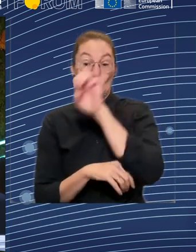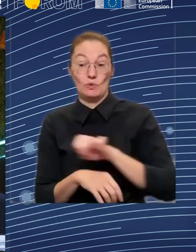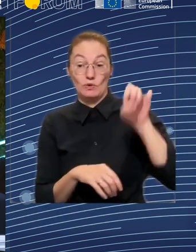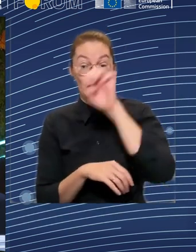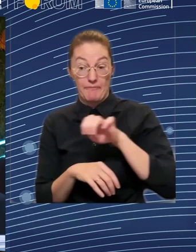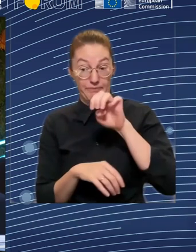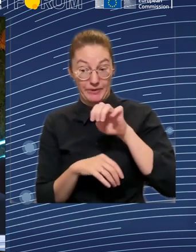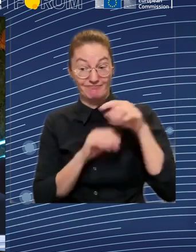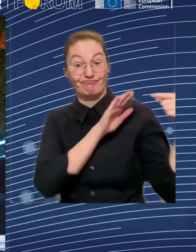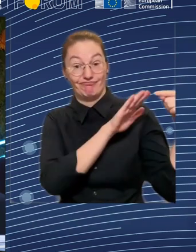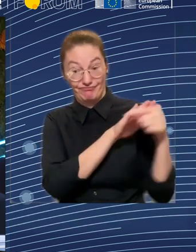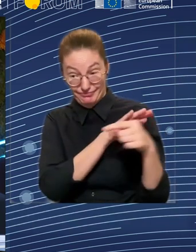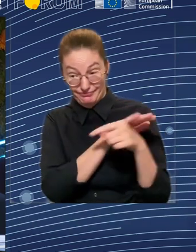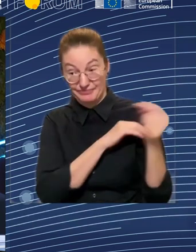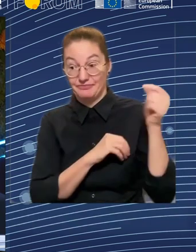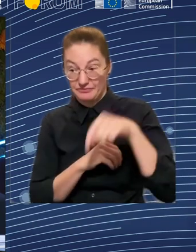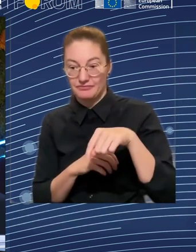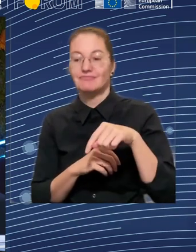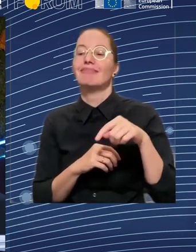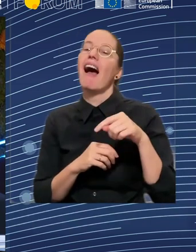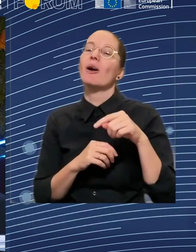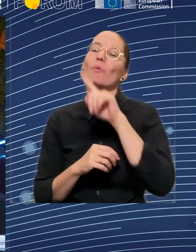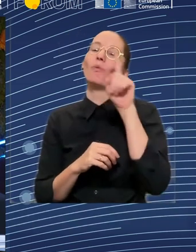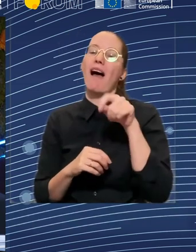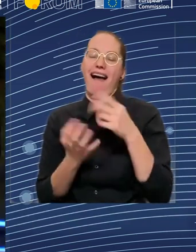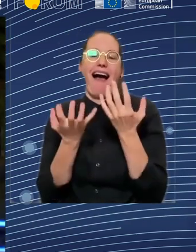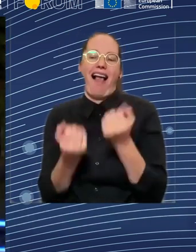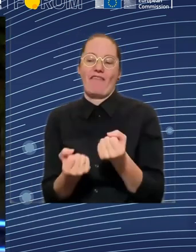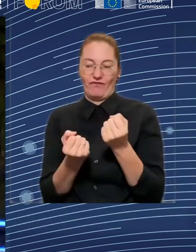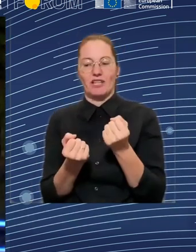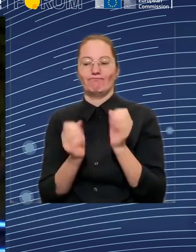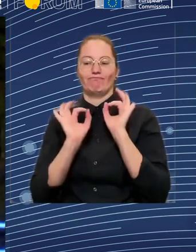I can't see that. I can't see that this is a problem honestly.